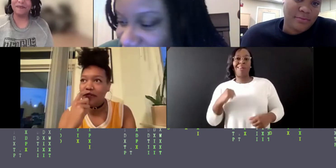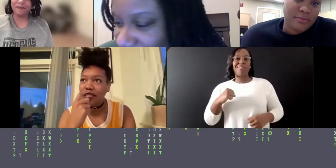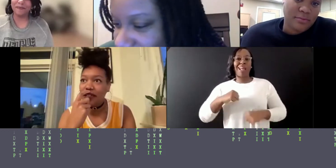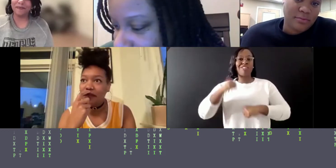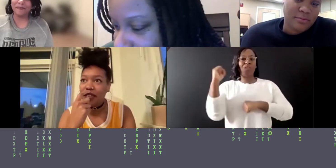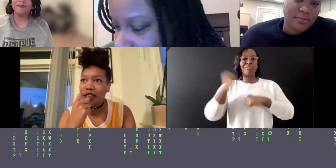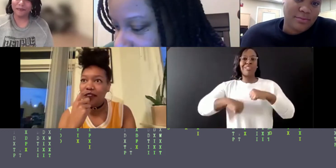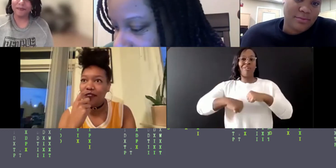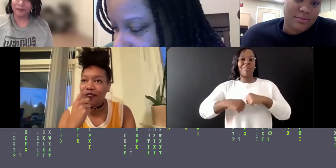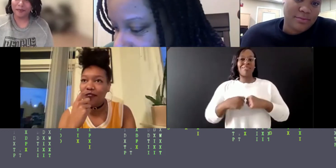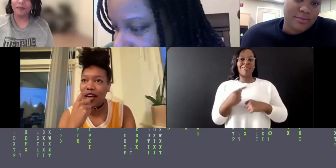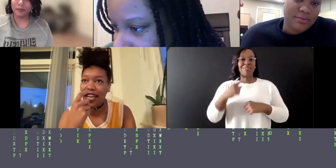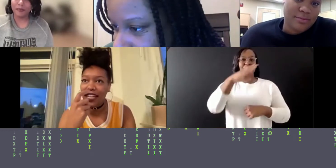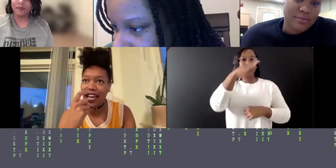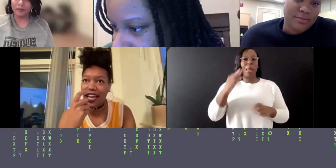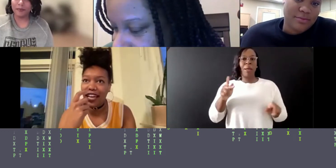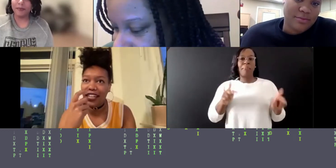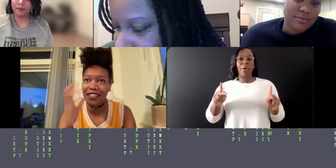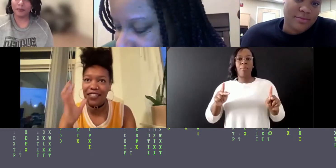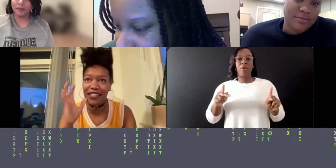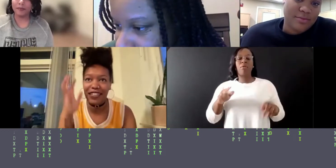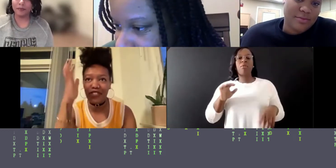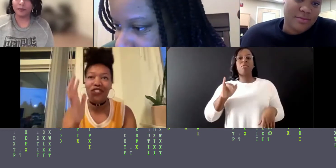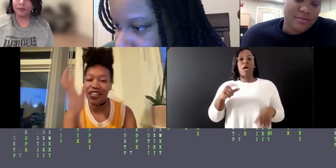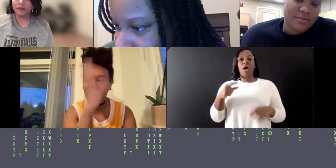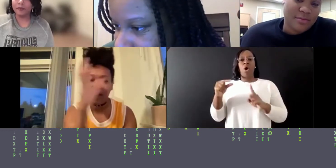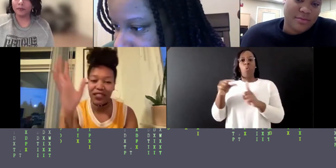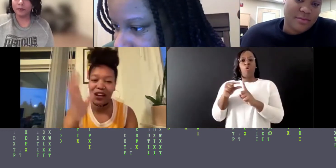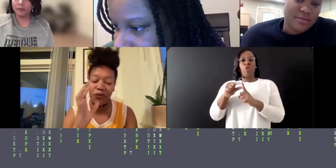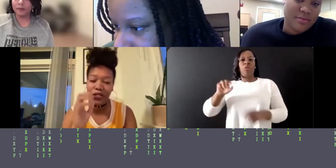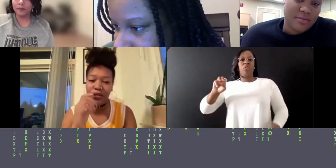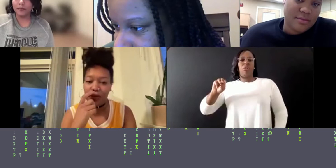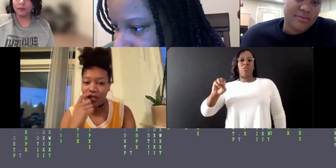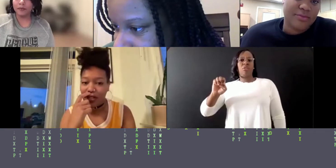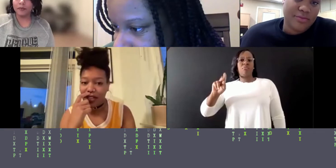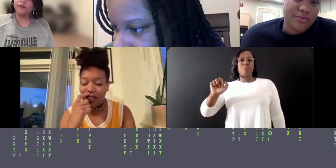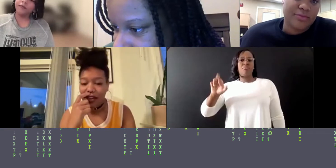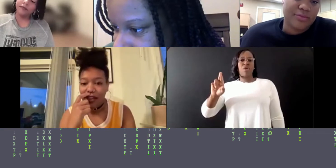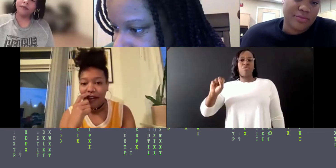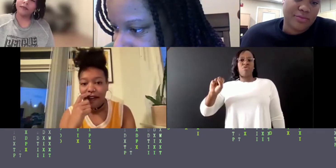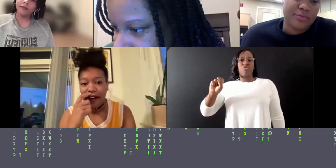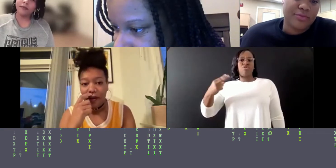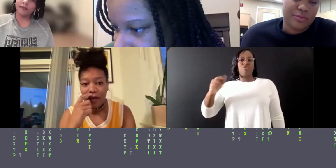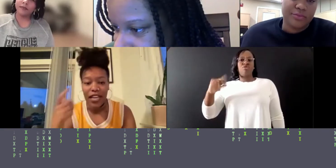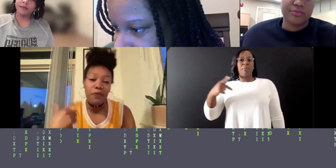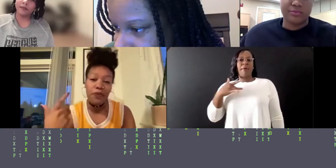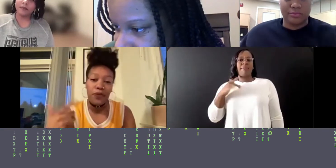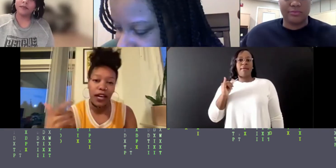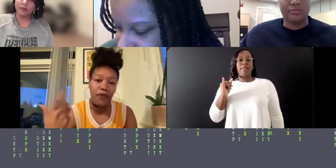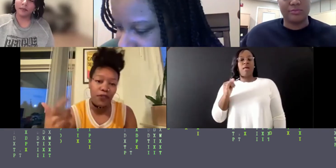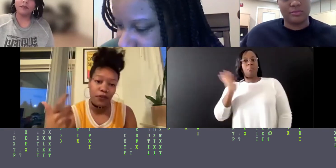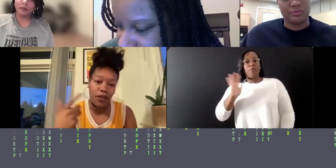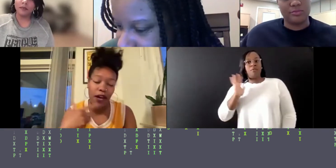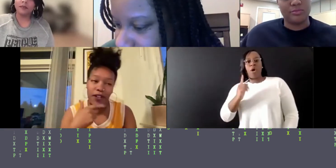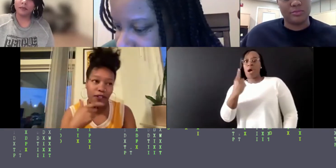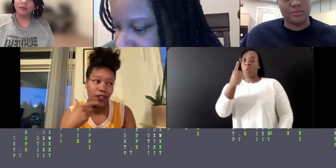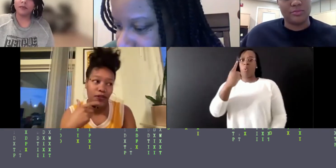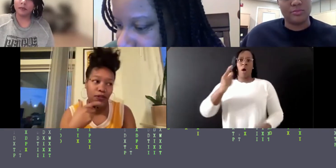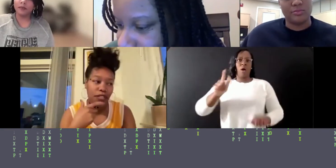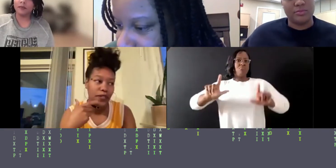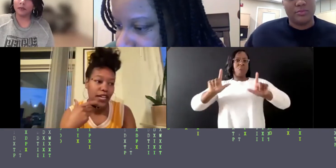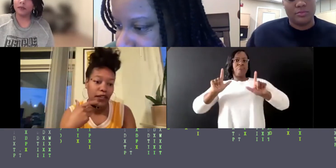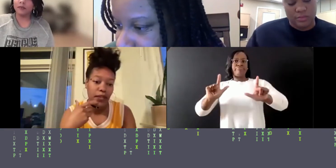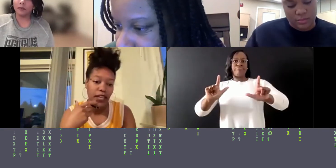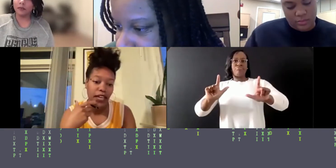word mentorship. And I find that it doesn't need to look like how I thought it was supposed to look. And that's been really helpful for me. I would even